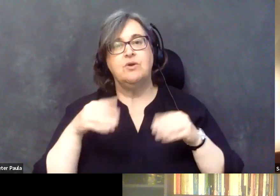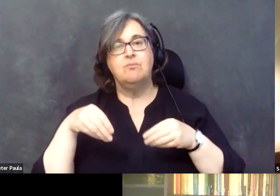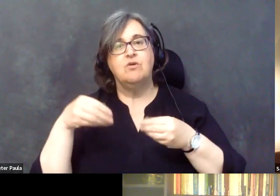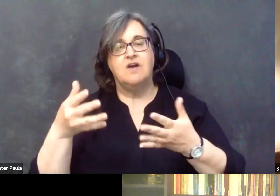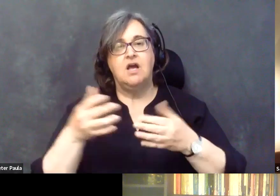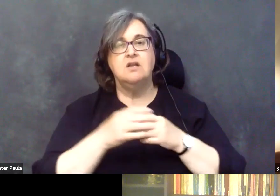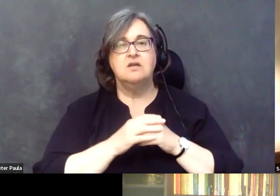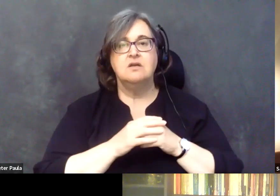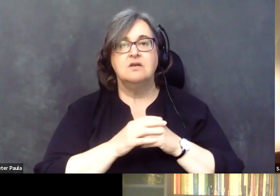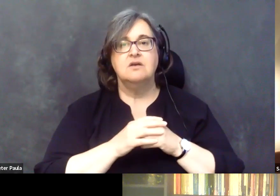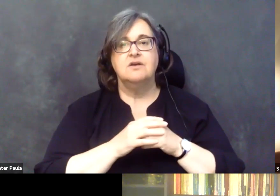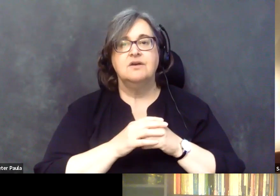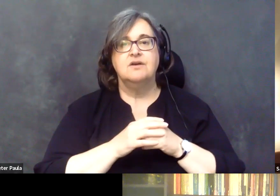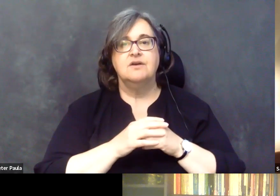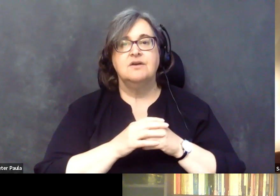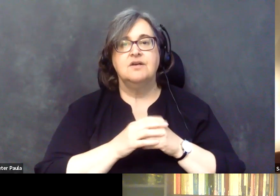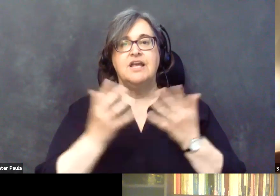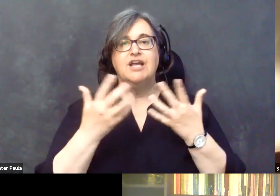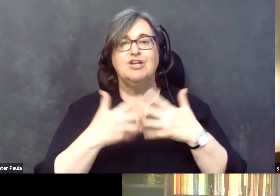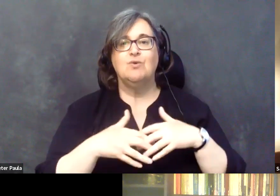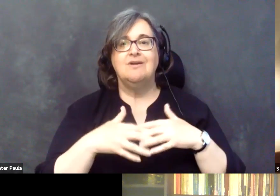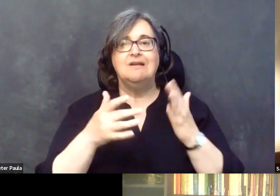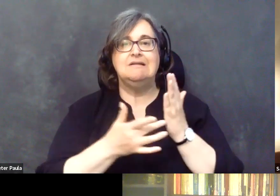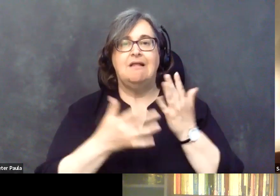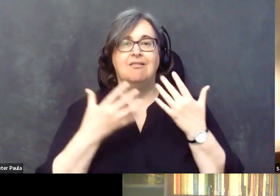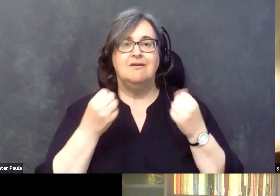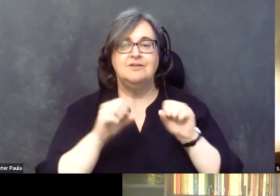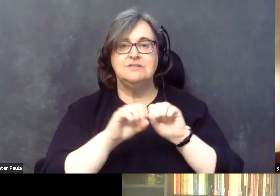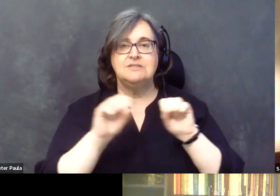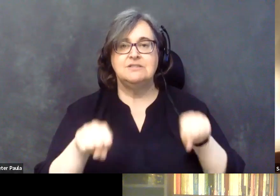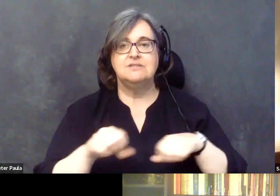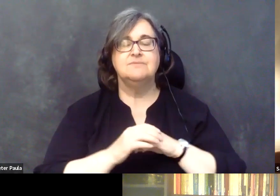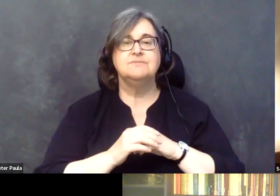uh, integrated telehealth systems. Uh,